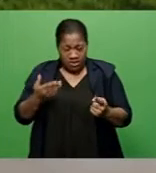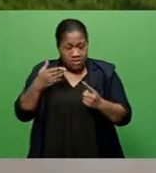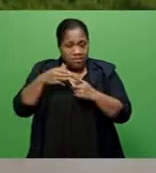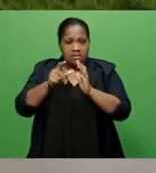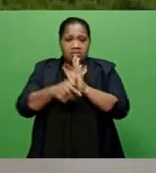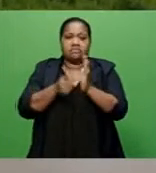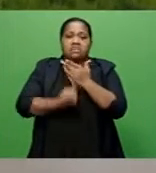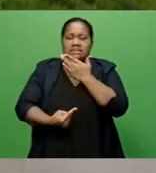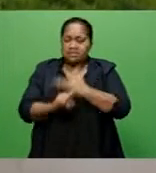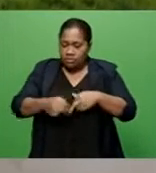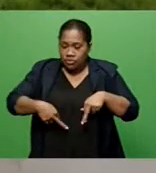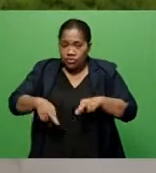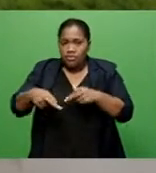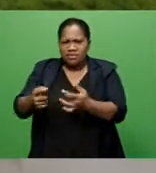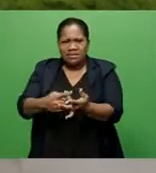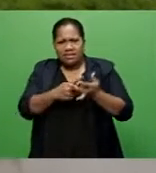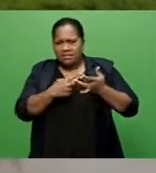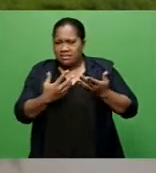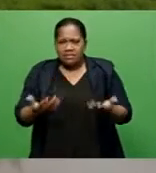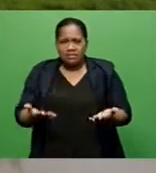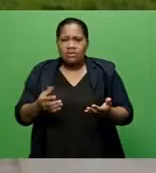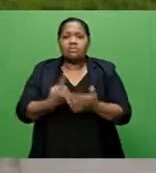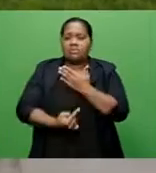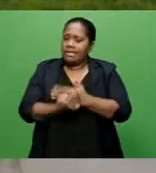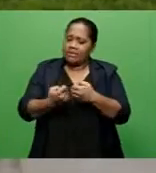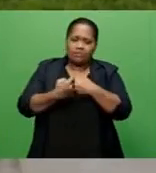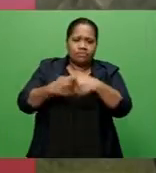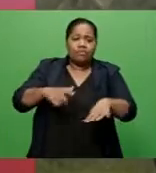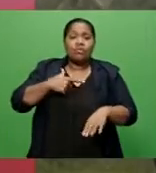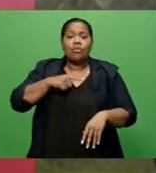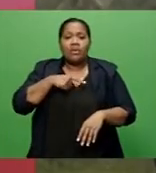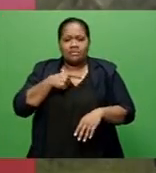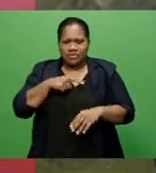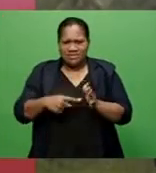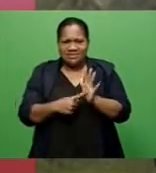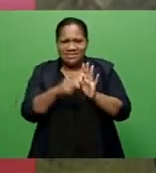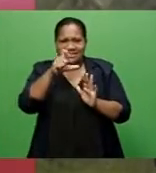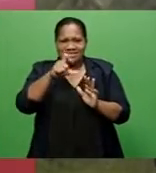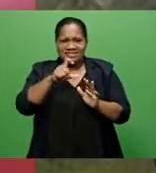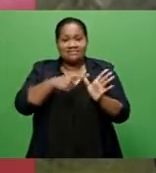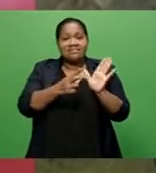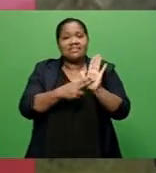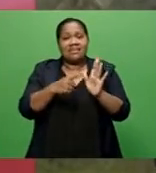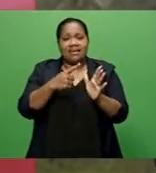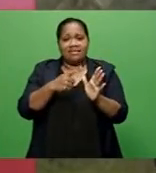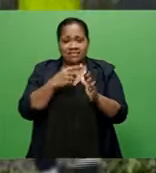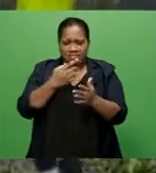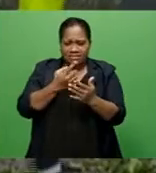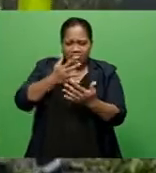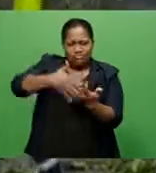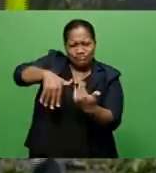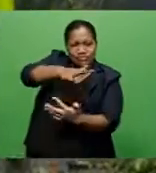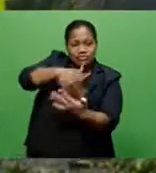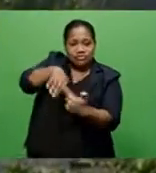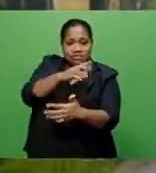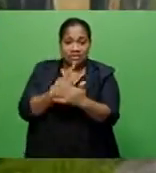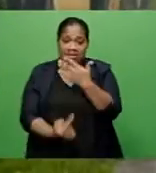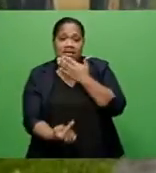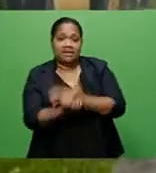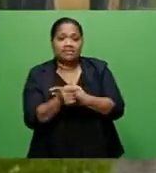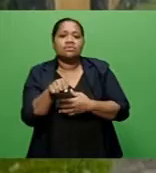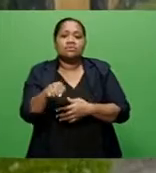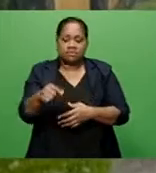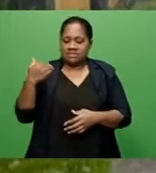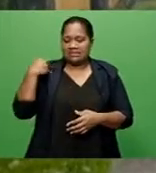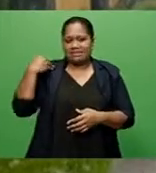have been damaged as a result of DCANA and the floods that have affected